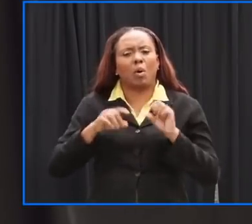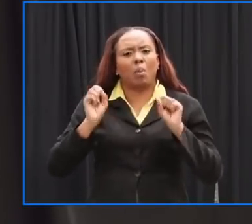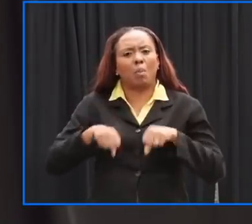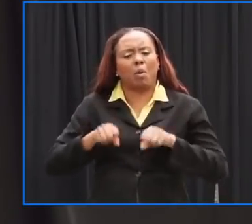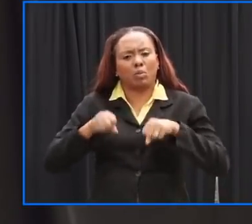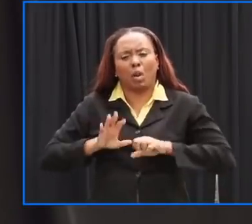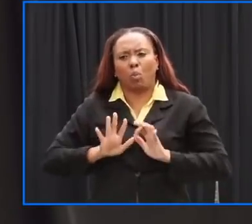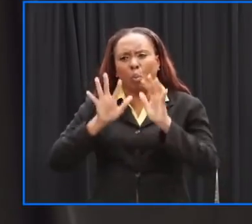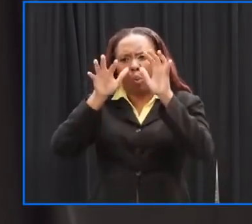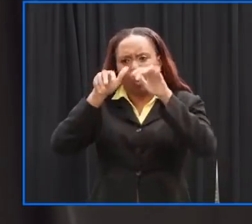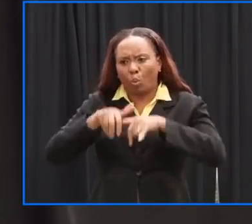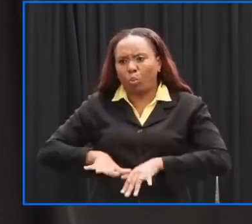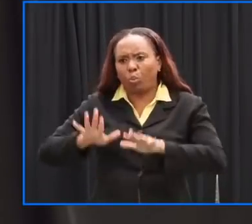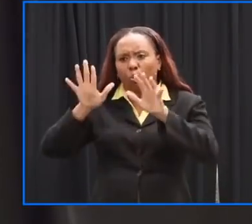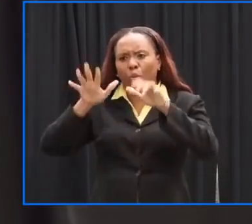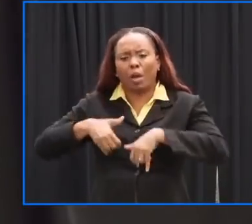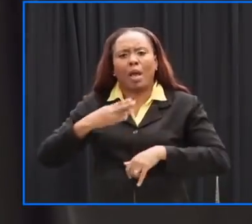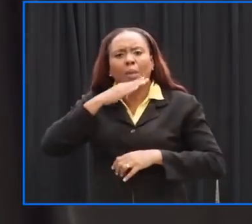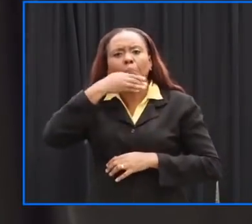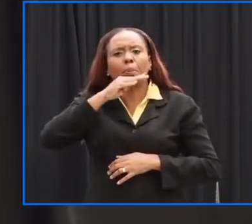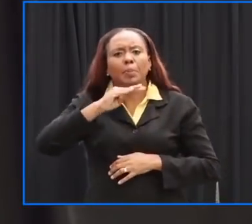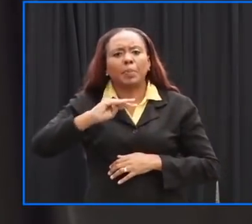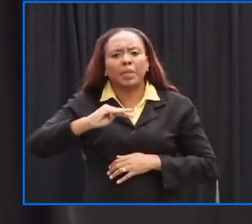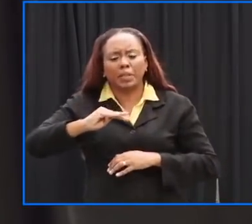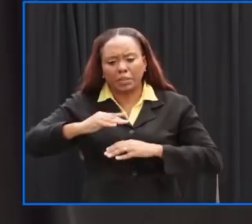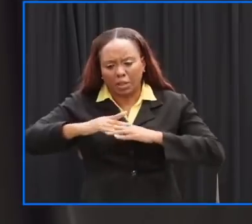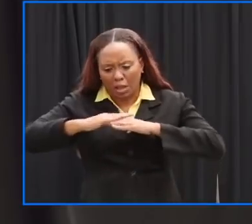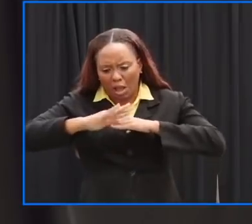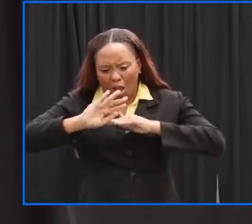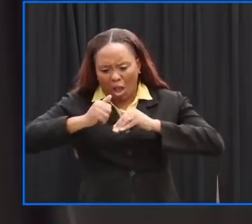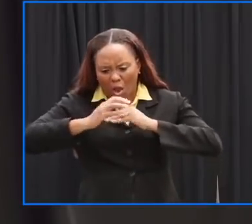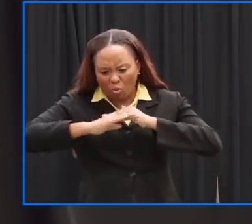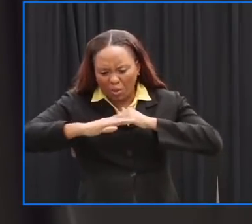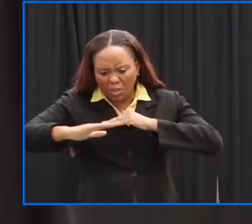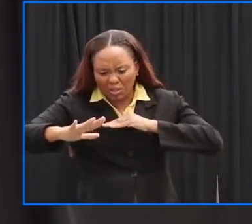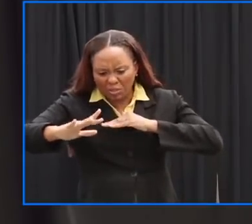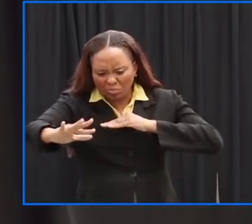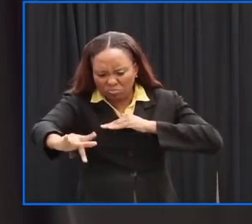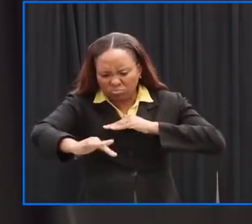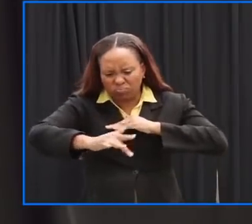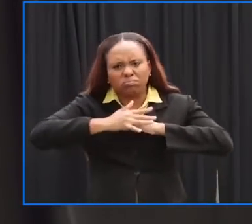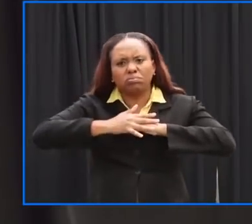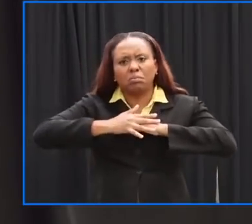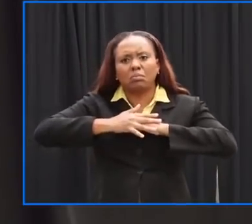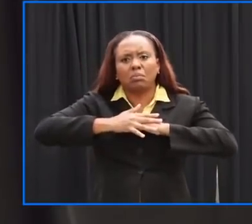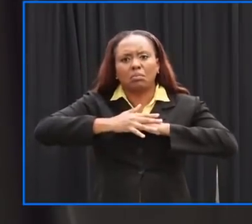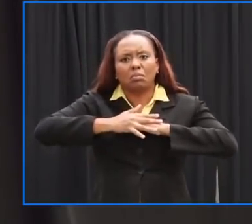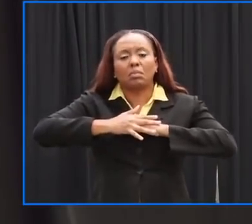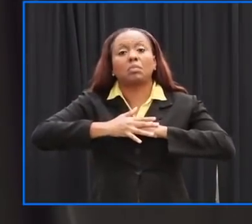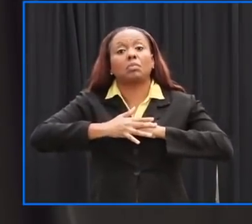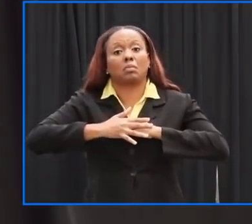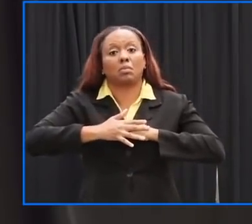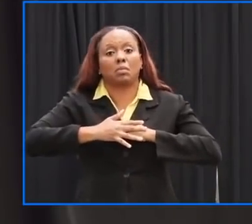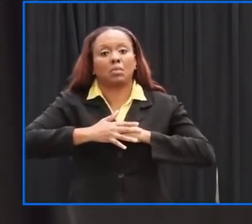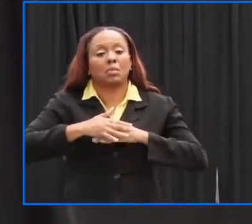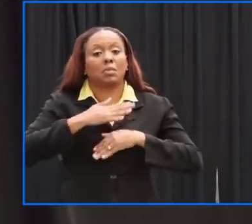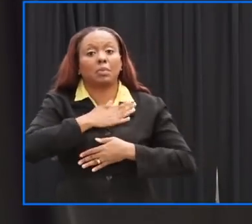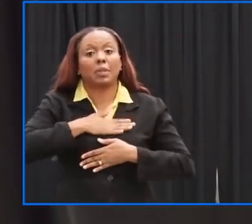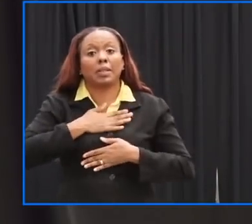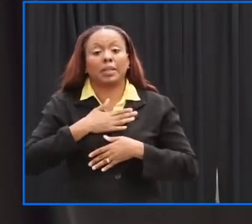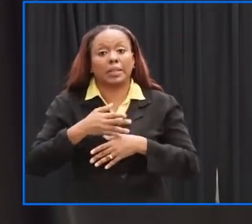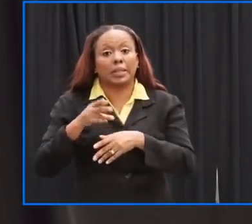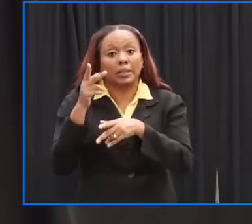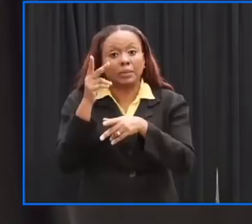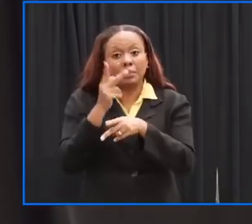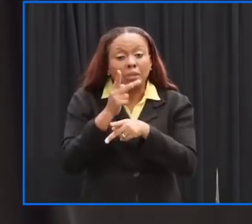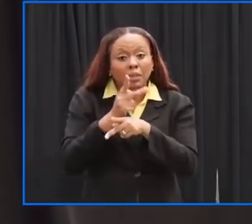damage that can happen to the beaches and some coastal properties within the area so we would advise everyone to pay special